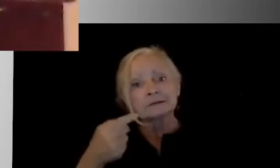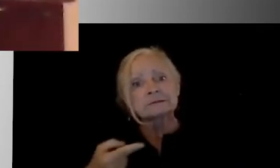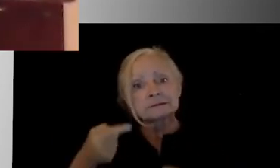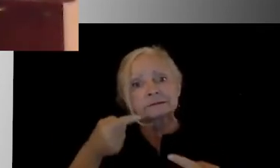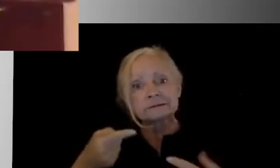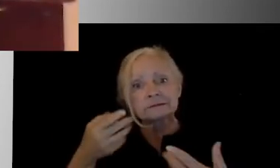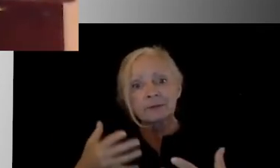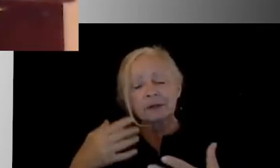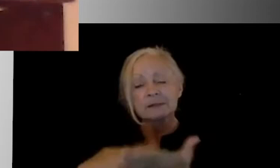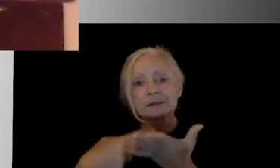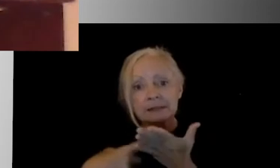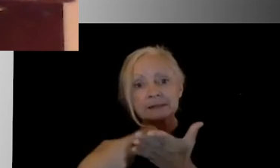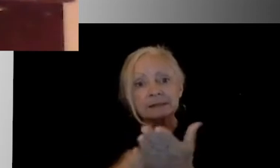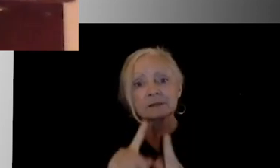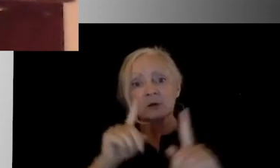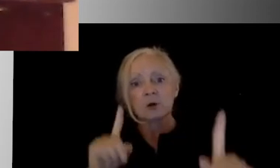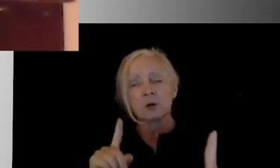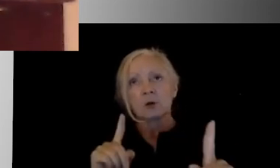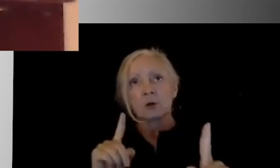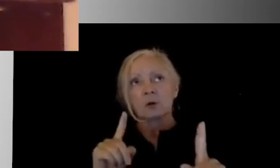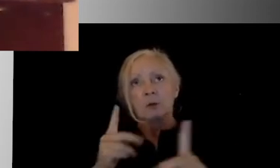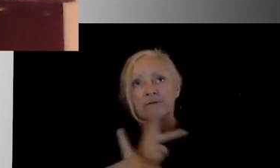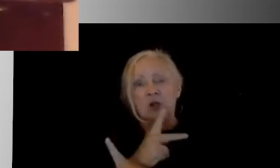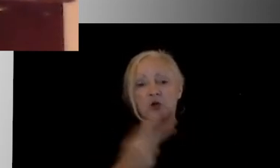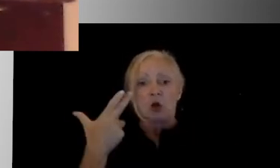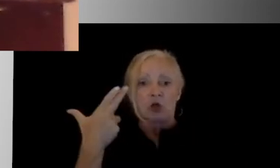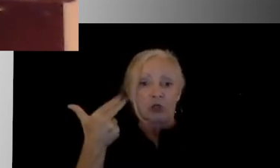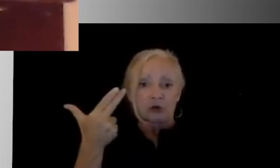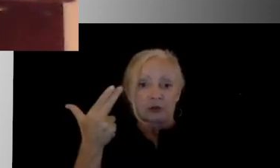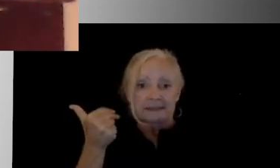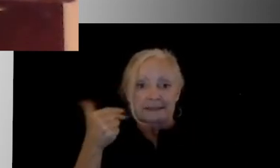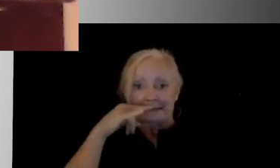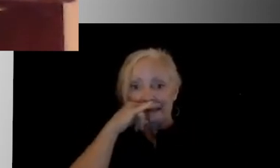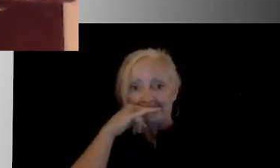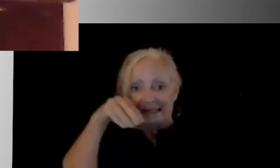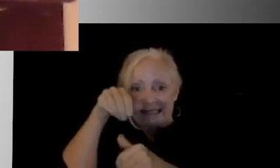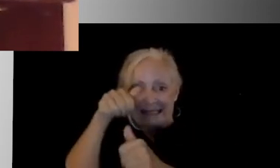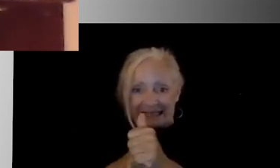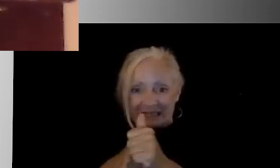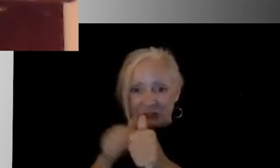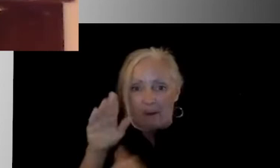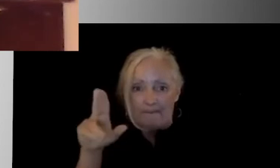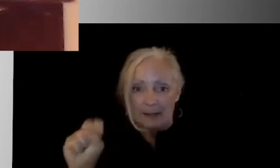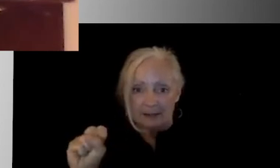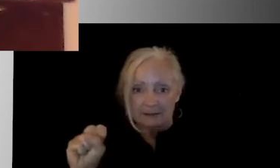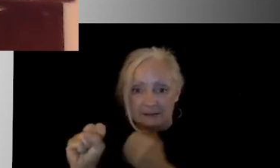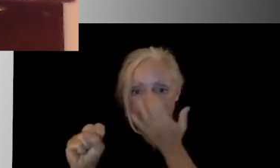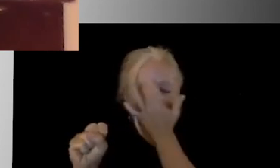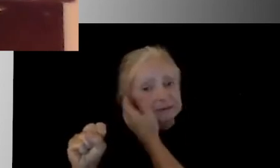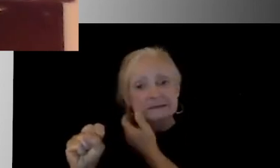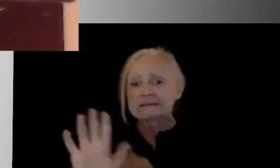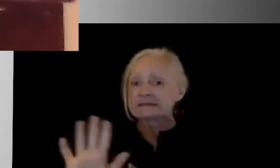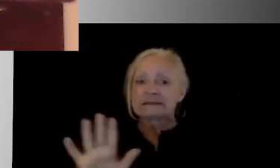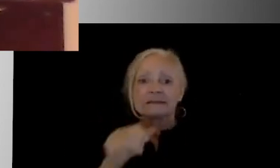distancing, I think we calculated 13 students per bus is what we could get on our school buses. And we know that we do not have the resources to be able